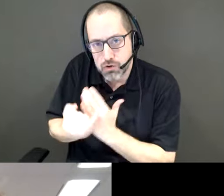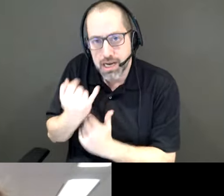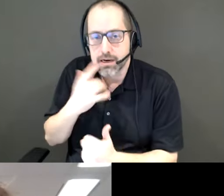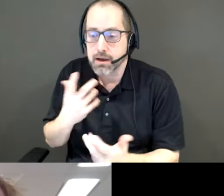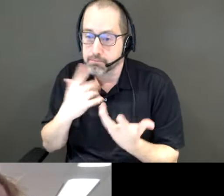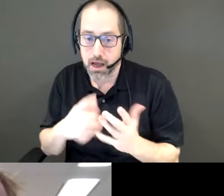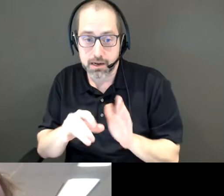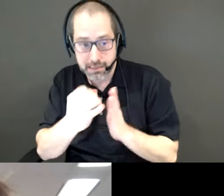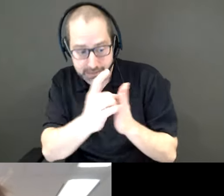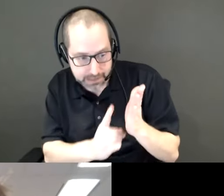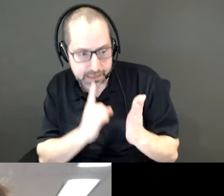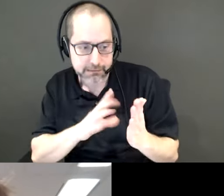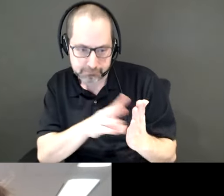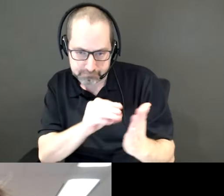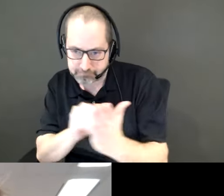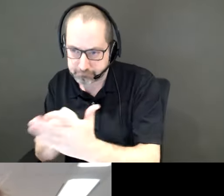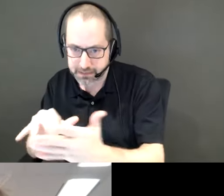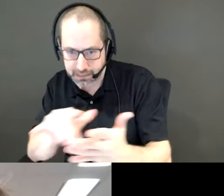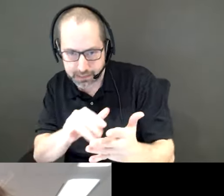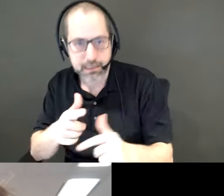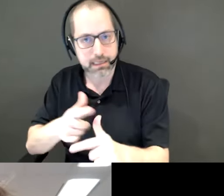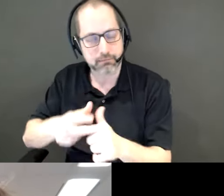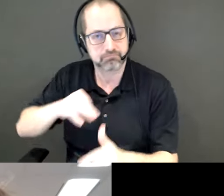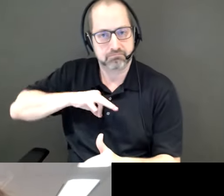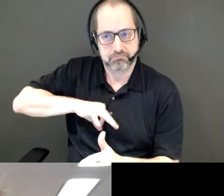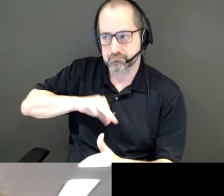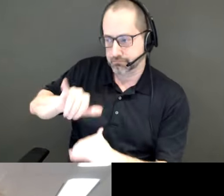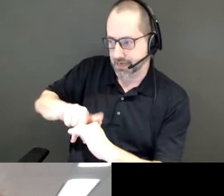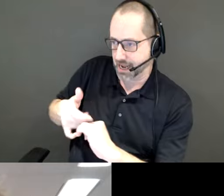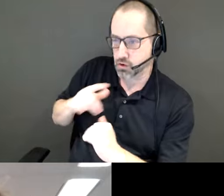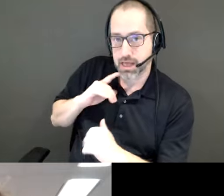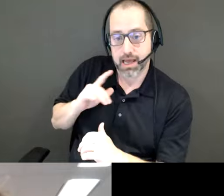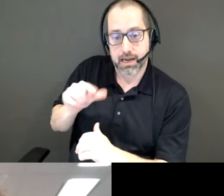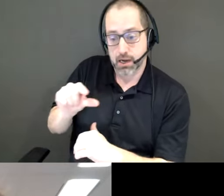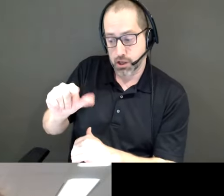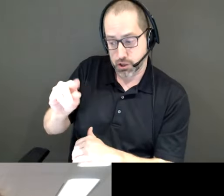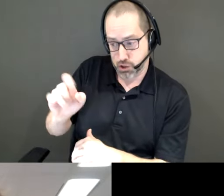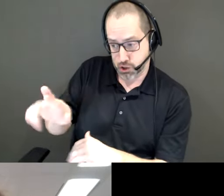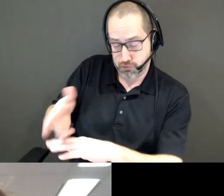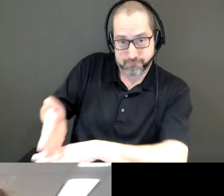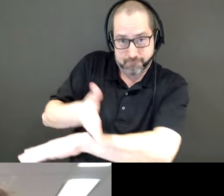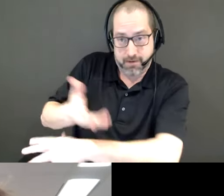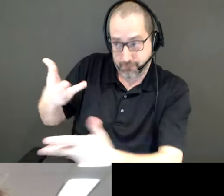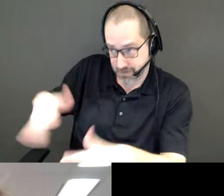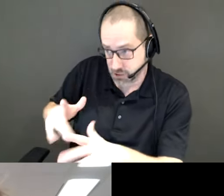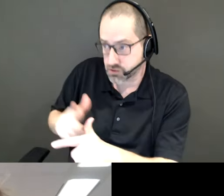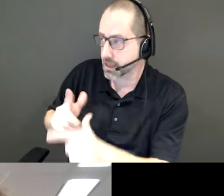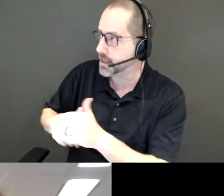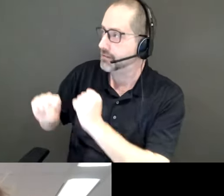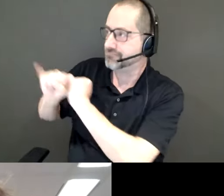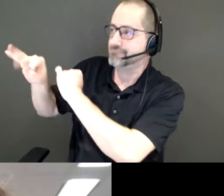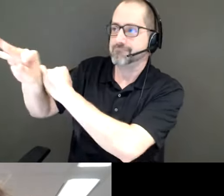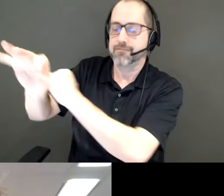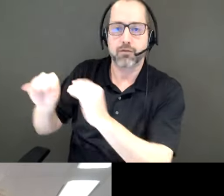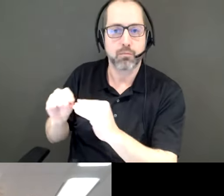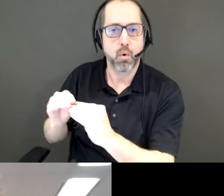those not selected in terms of something we can advocate for after the Gardner rehab is done. Instead of these being kind of temporary projects, we'd like